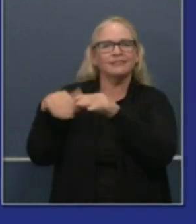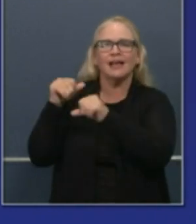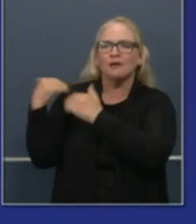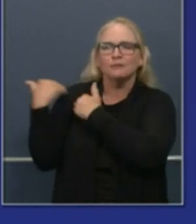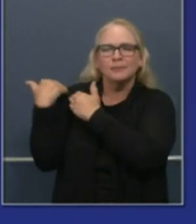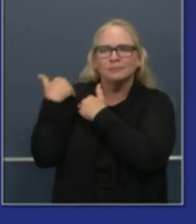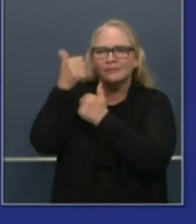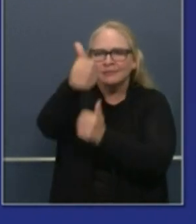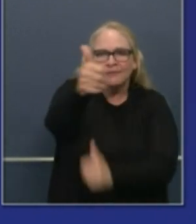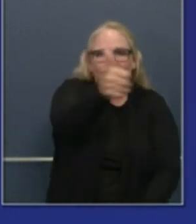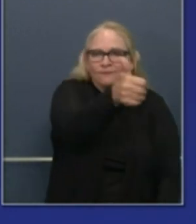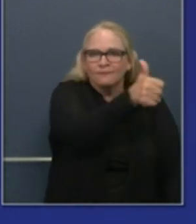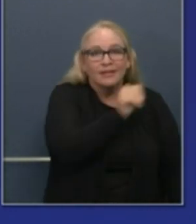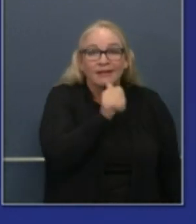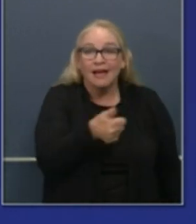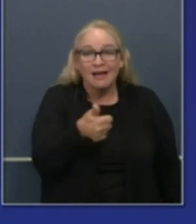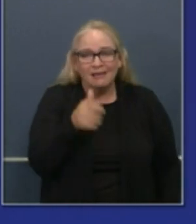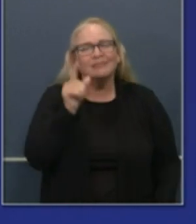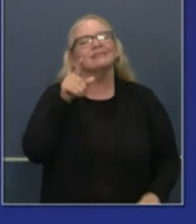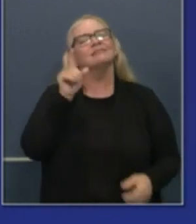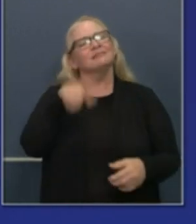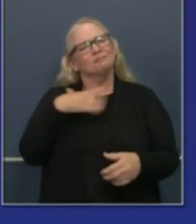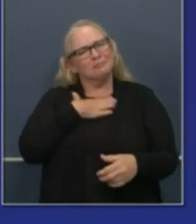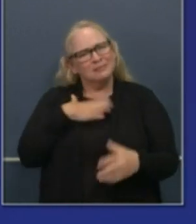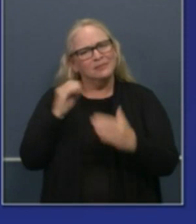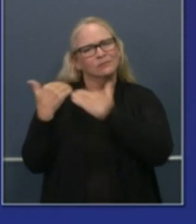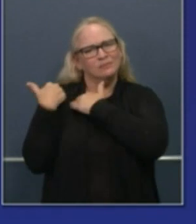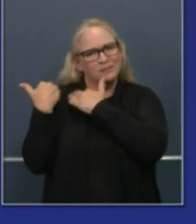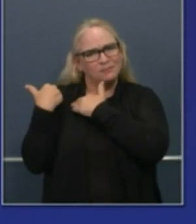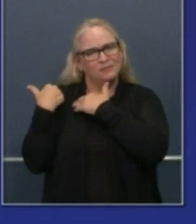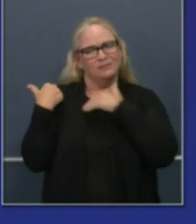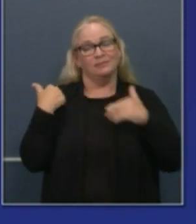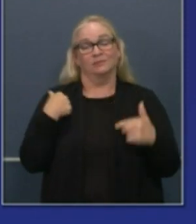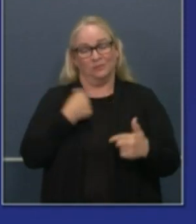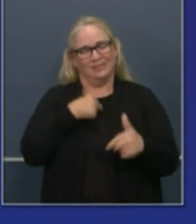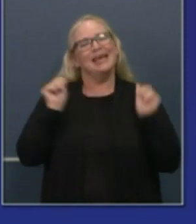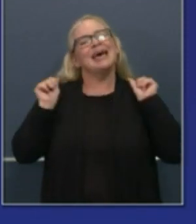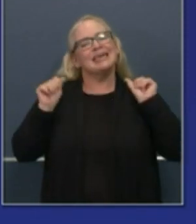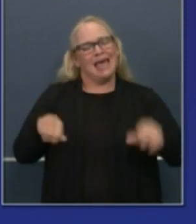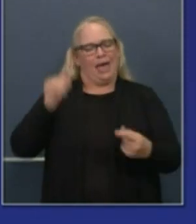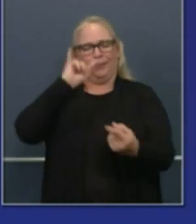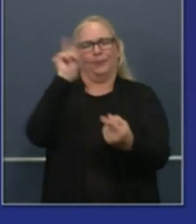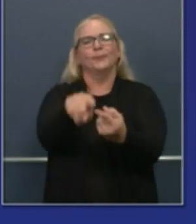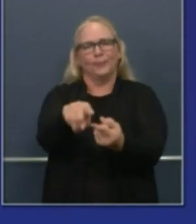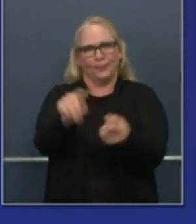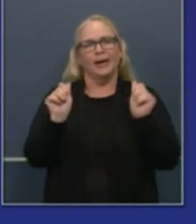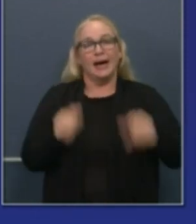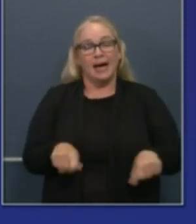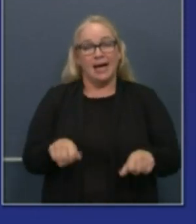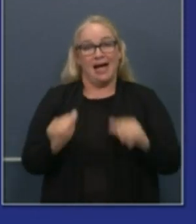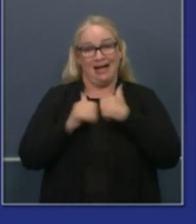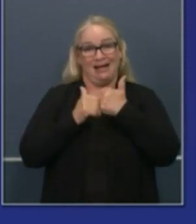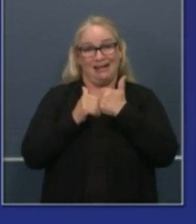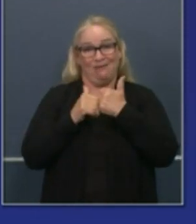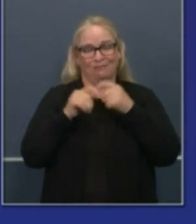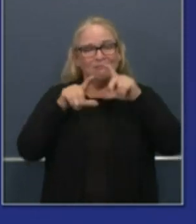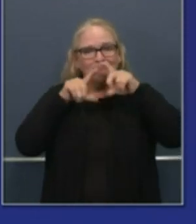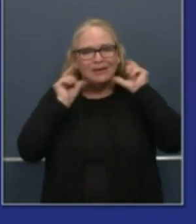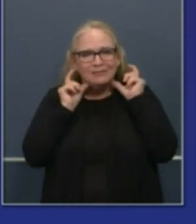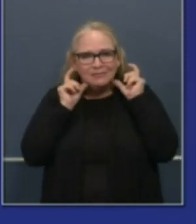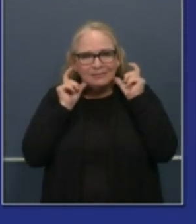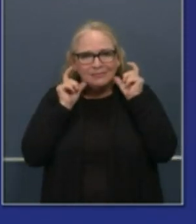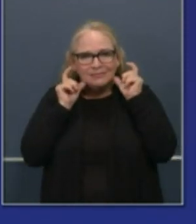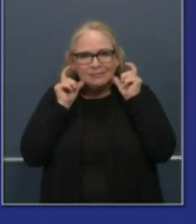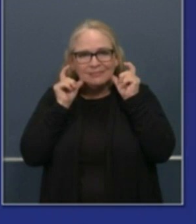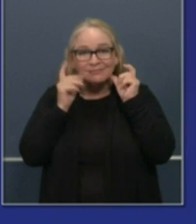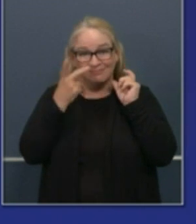us that this transmission can be substantially mitigated by wearing face coverings, by wearing face masks. This slide